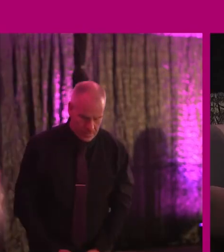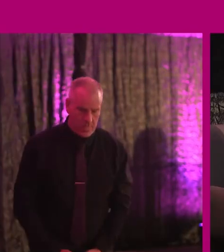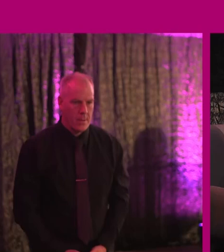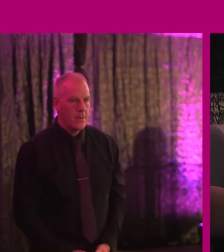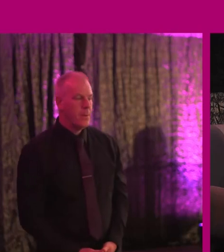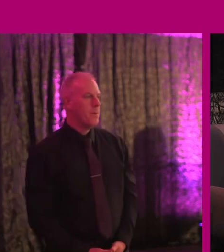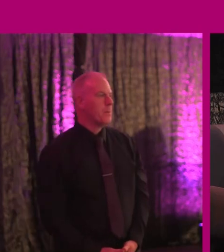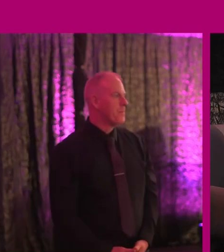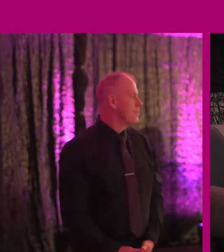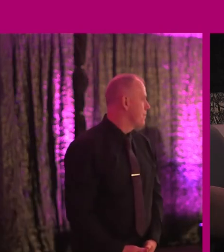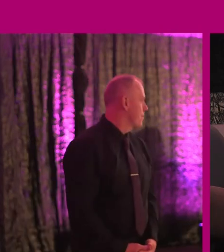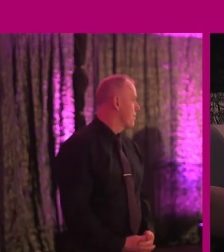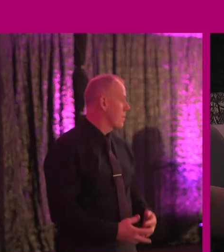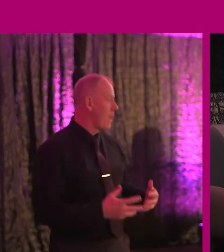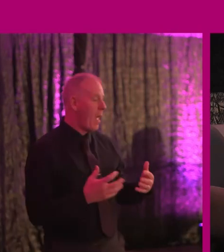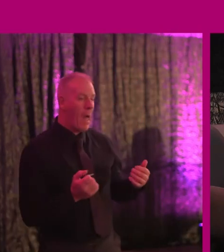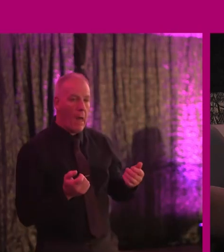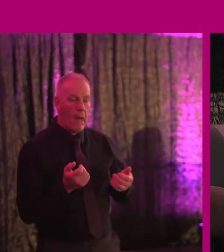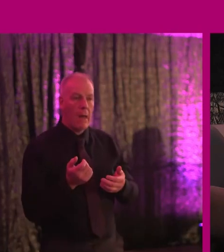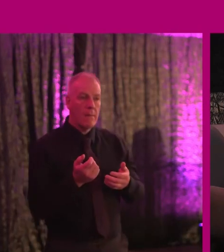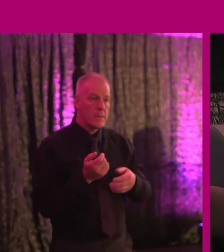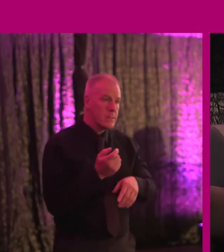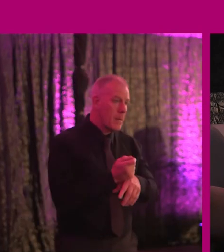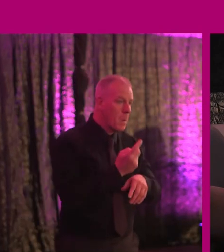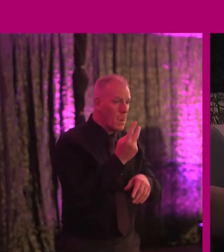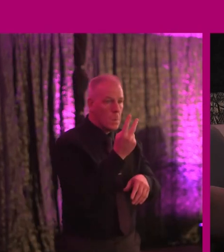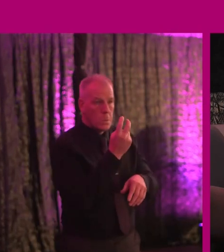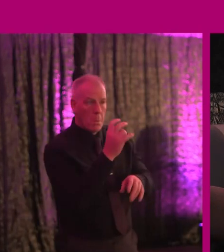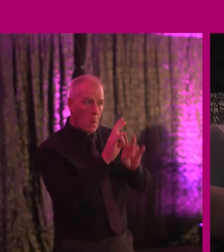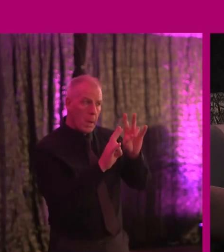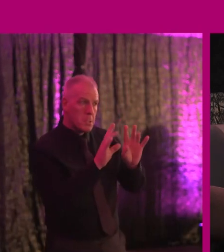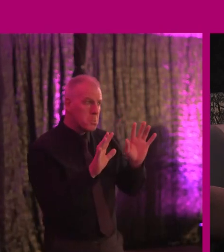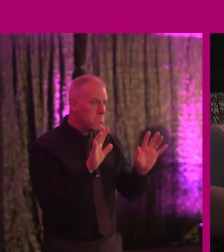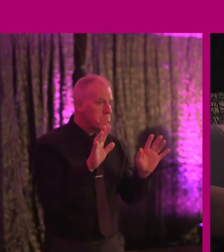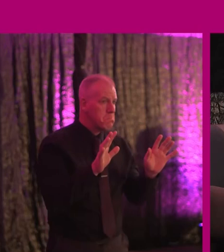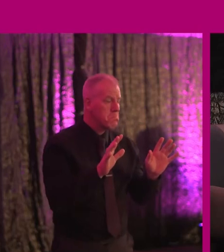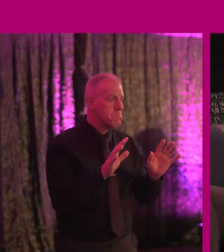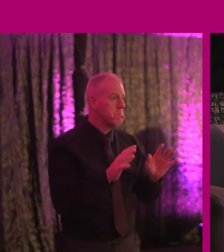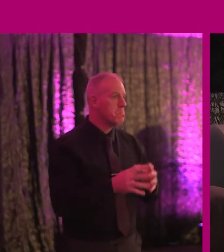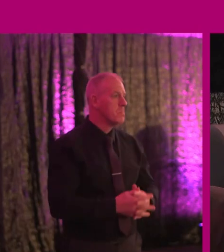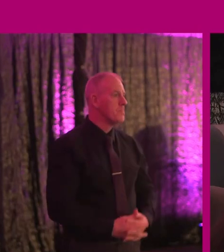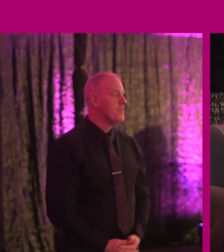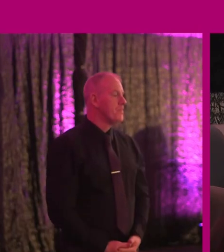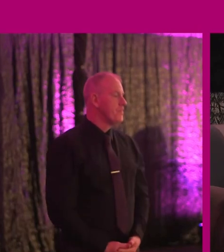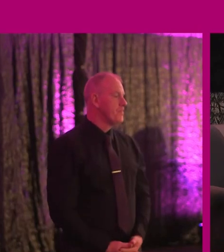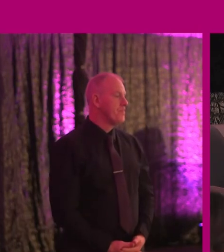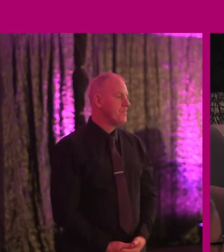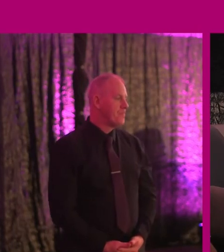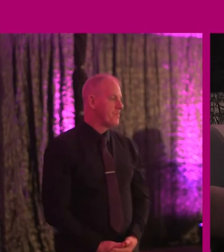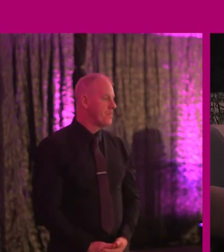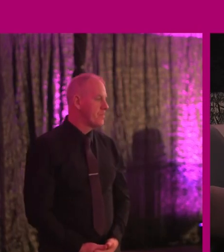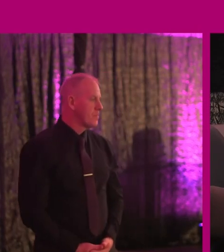Look, we have some time for maybe two more questions. Three at a push. Thank you.